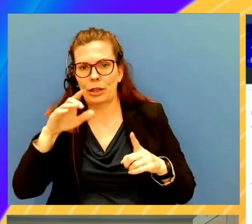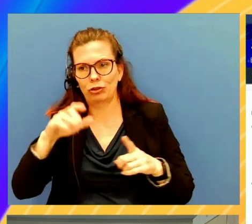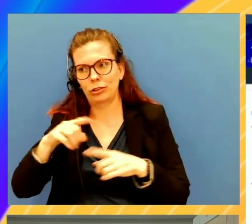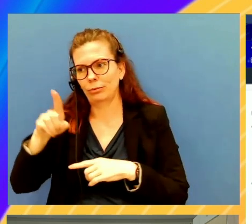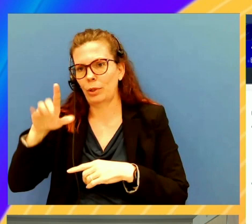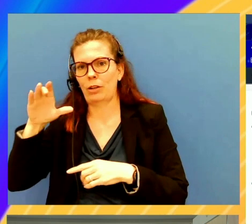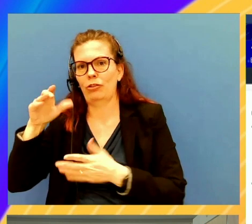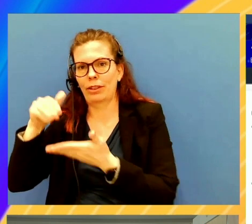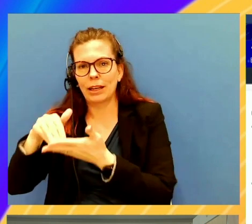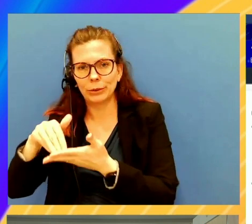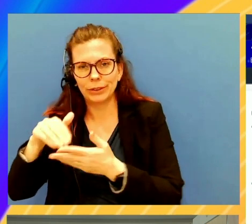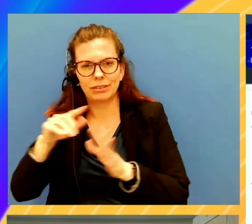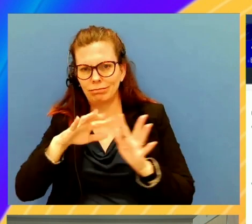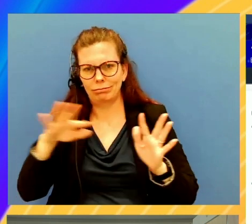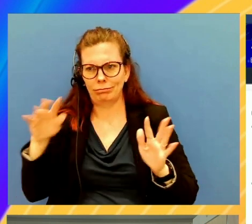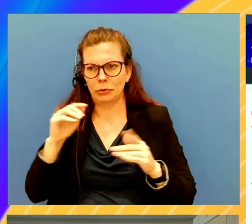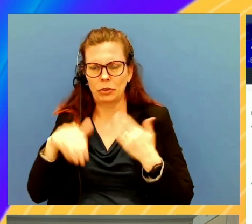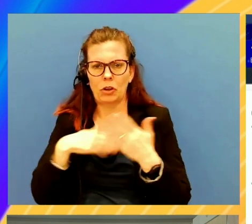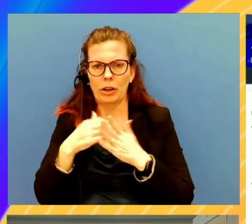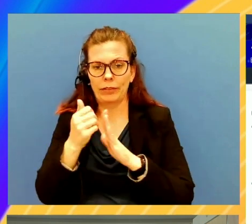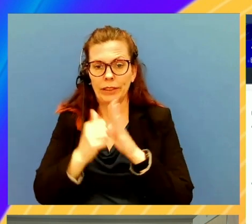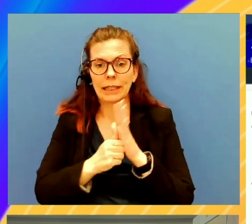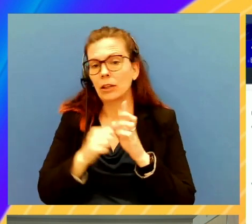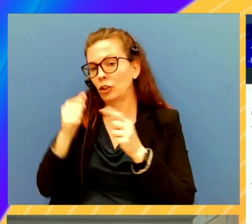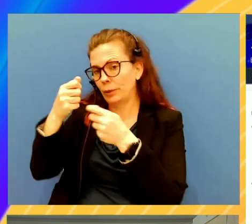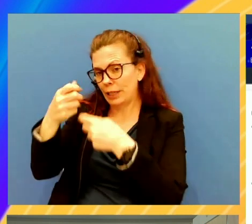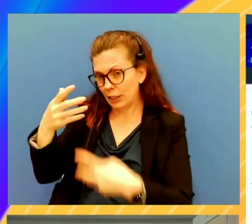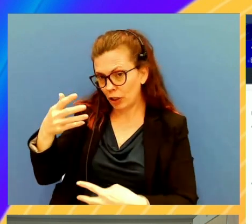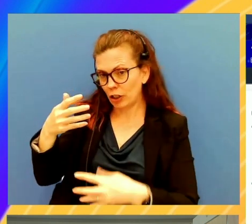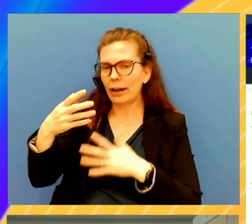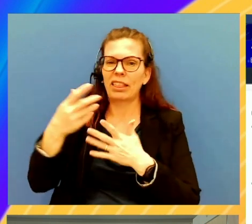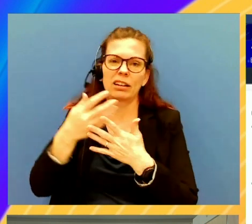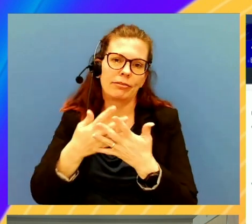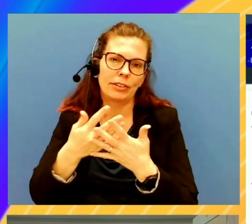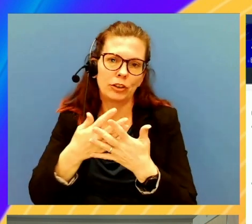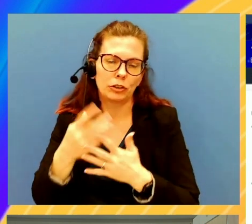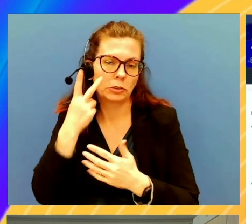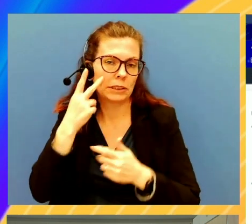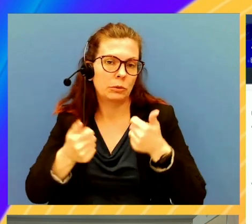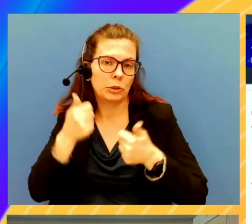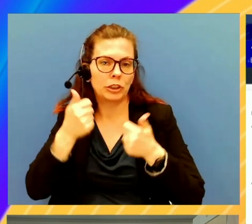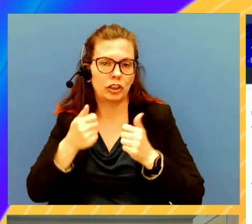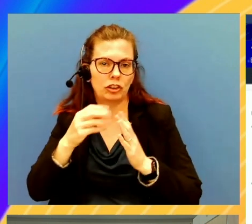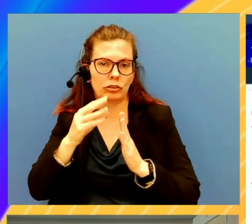And you're able to, like, you know, filter it out to particular accounts to see what log came from which account.